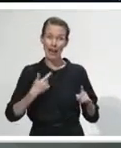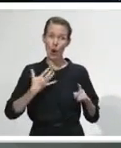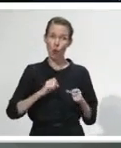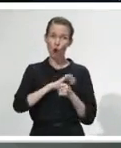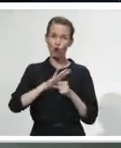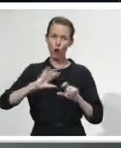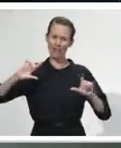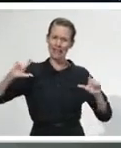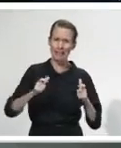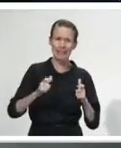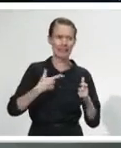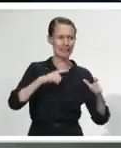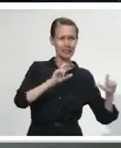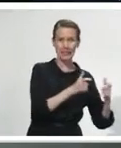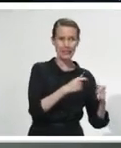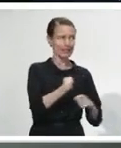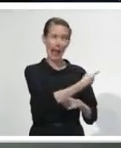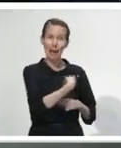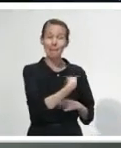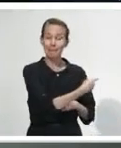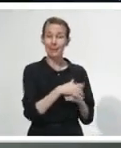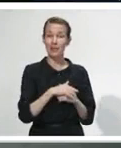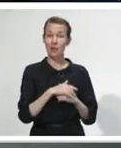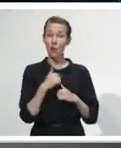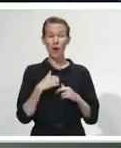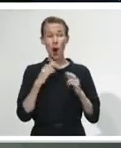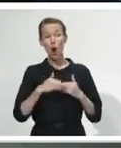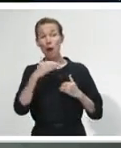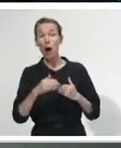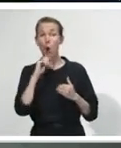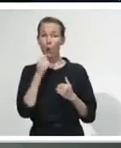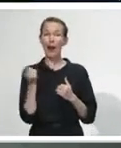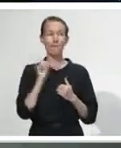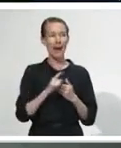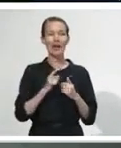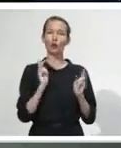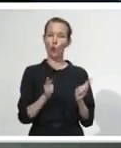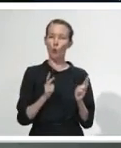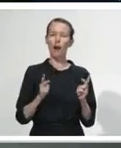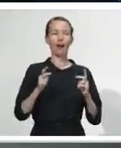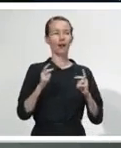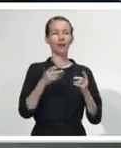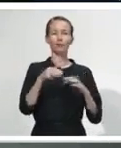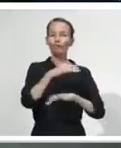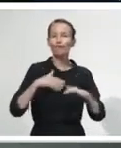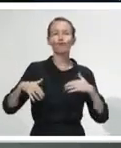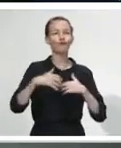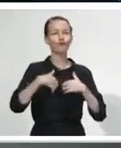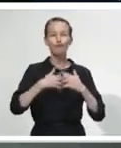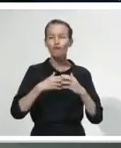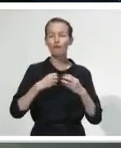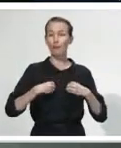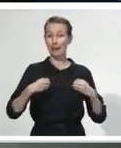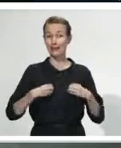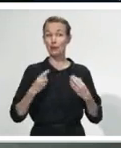COVID-19. And our goal is to make life feel as normal as possible. And eventually, I would hope that would mean our